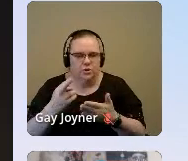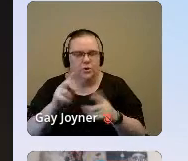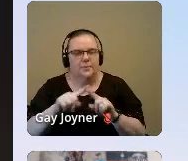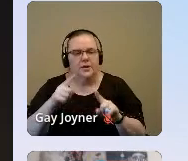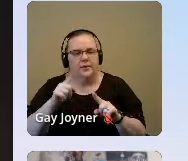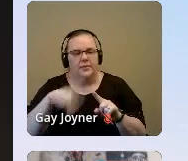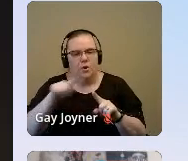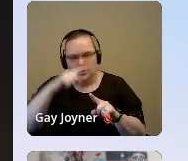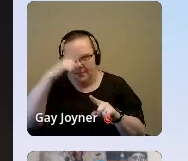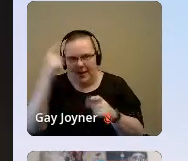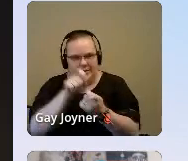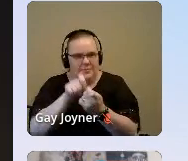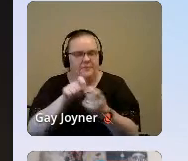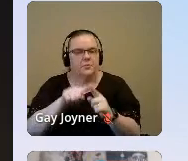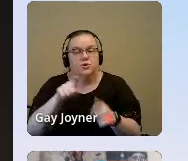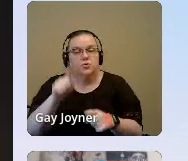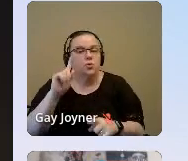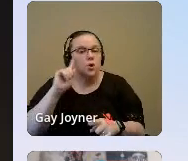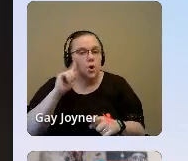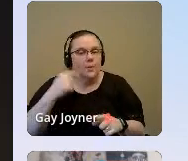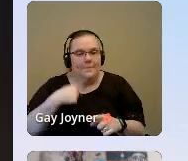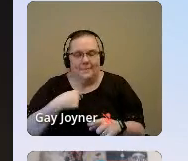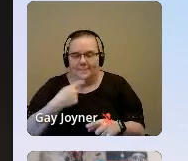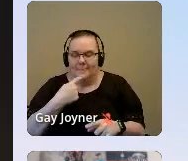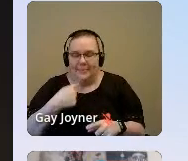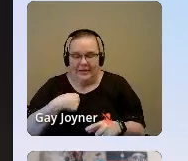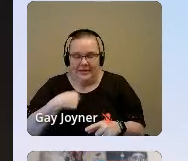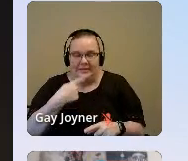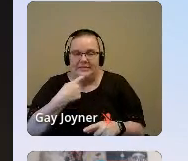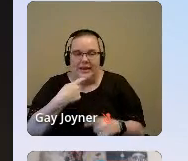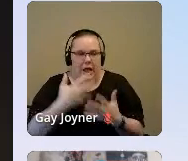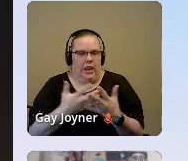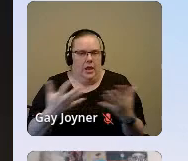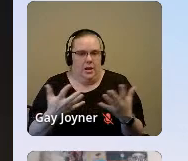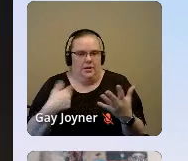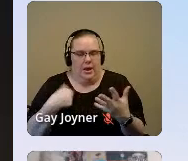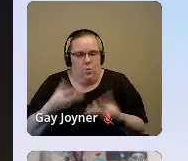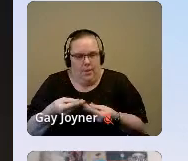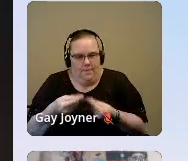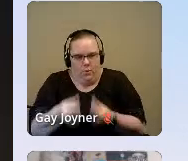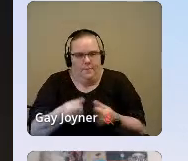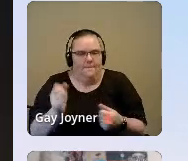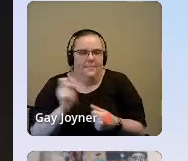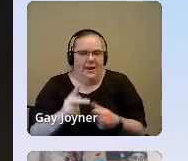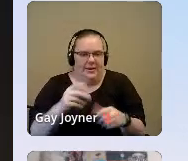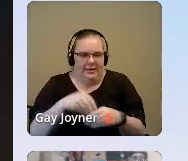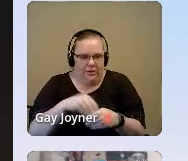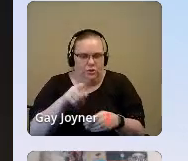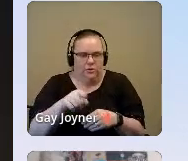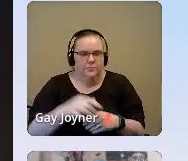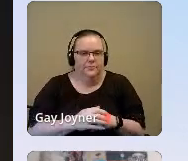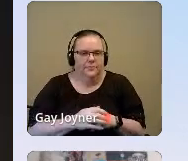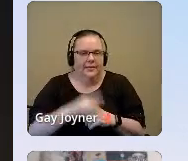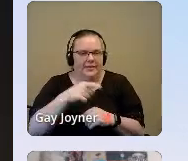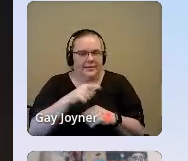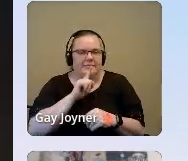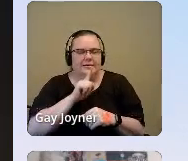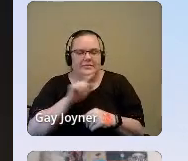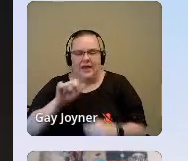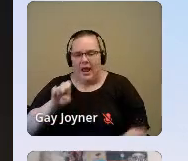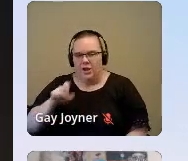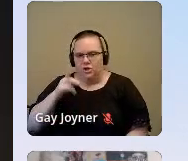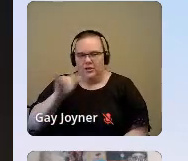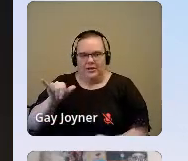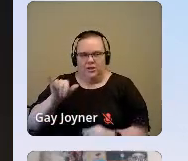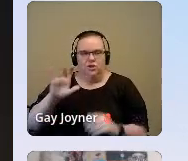you just heard me say a lot. I want to pour back into you this. I wanted to share and this is Ashley who was reunited